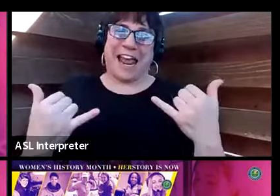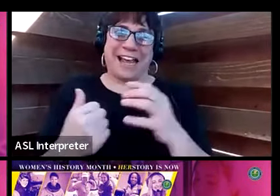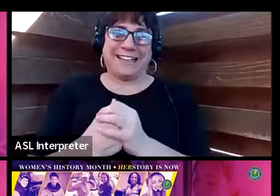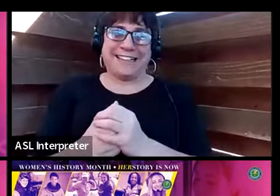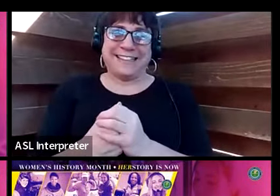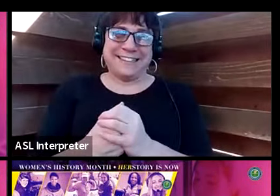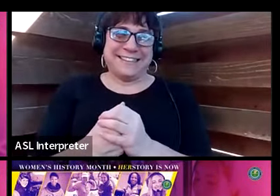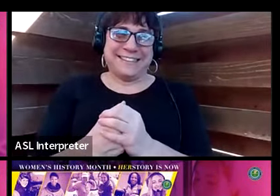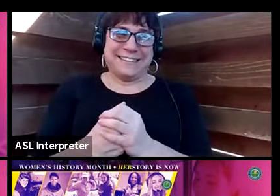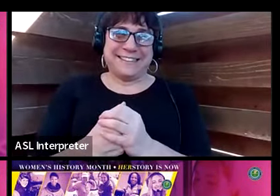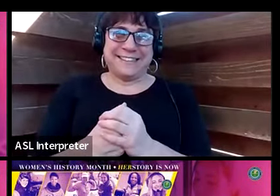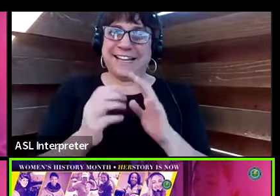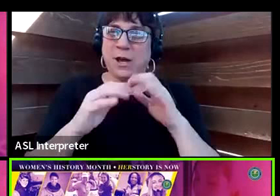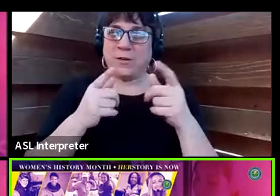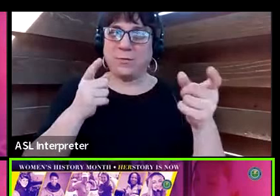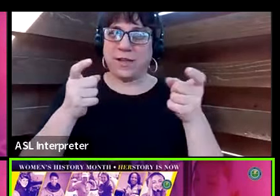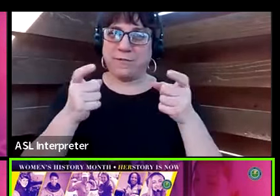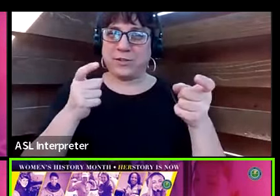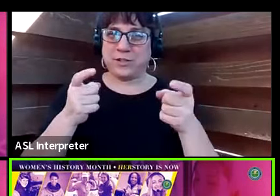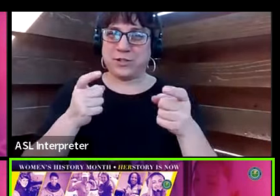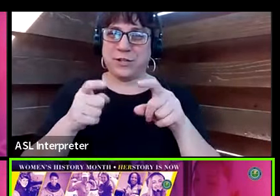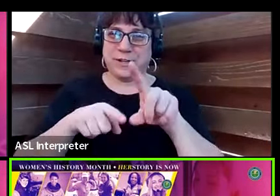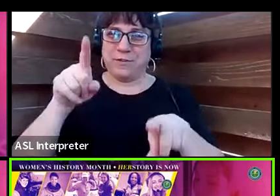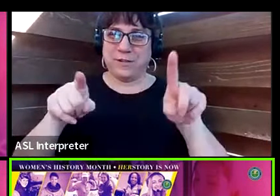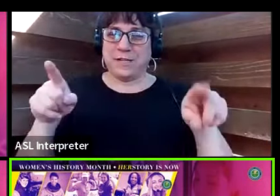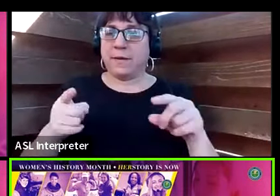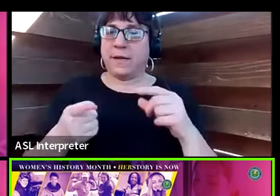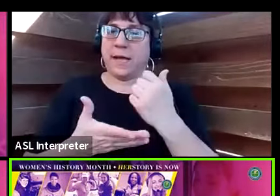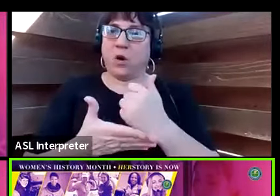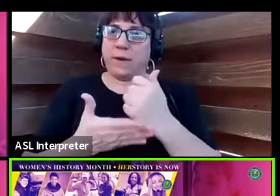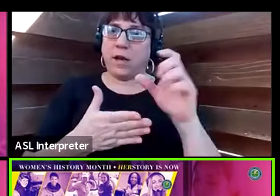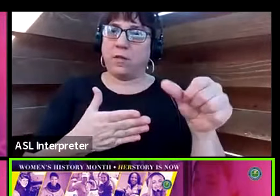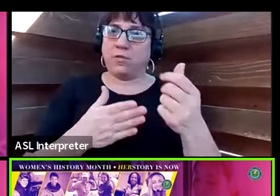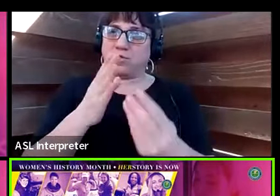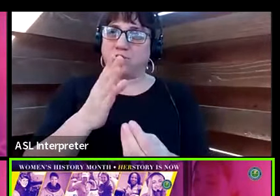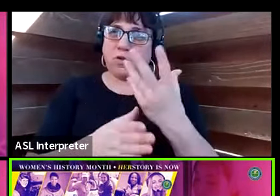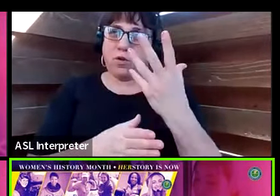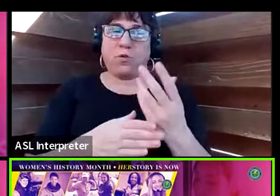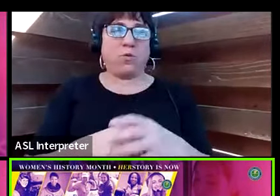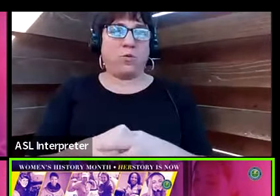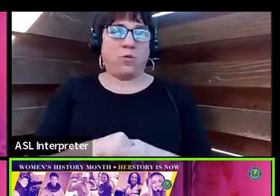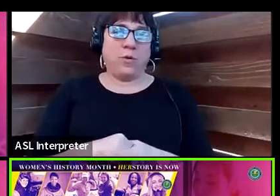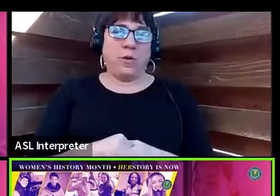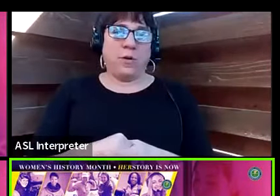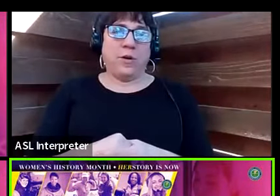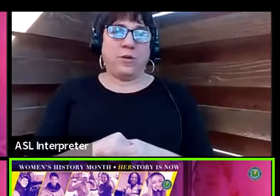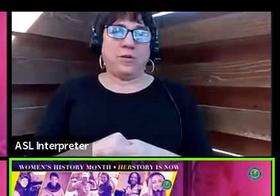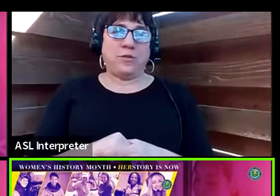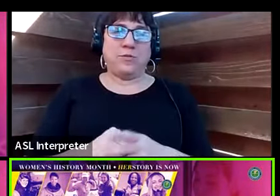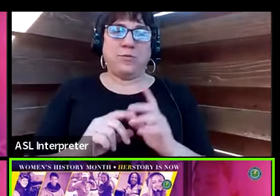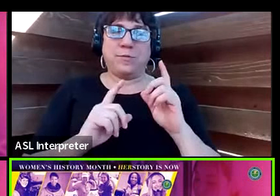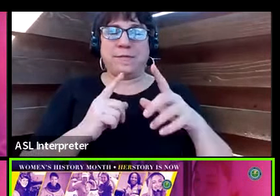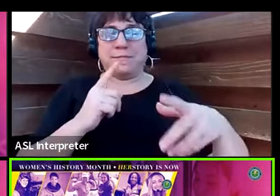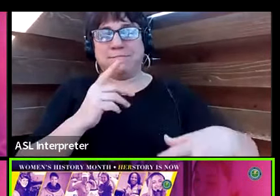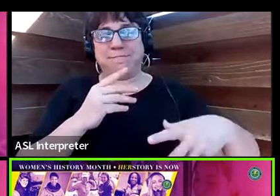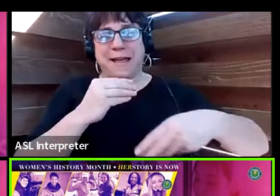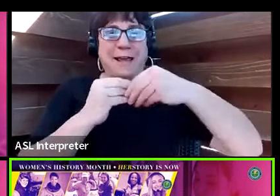How have you leveraged diversity to help others grow, develop, and contribute to our amazing mission here at FAA?